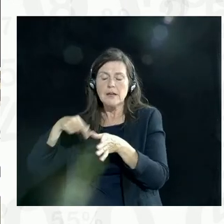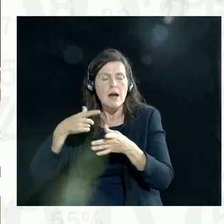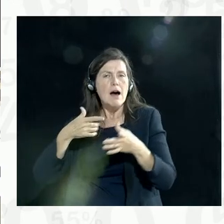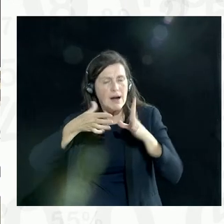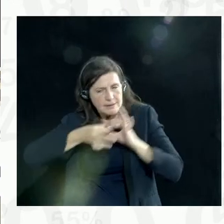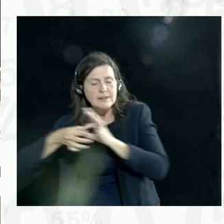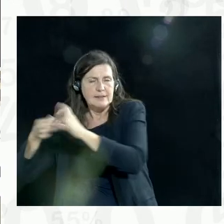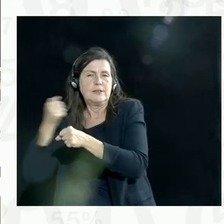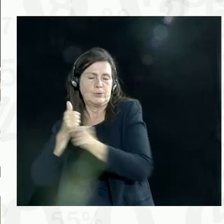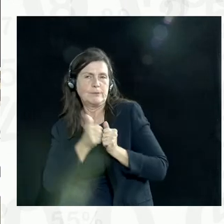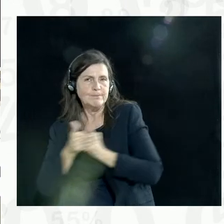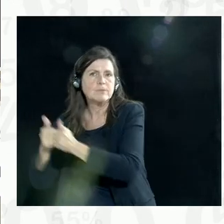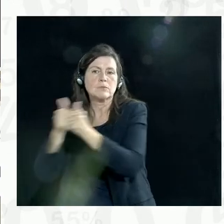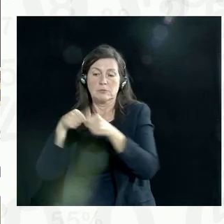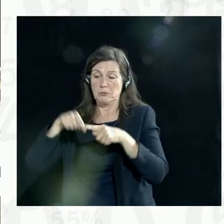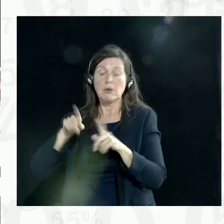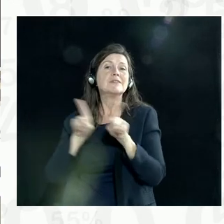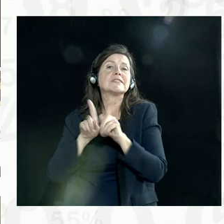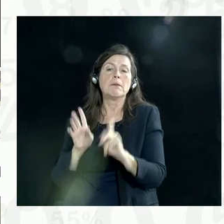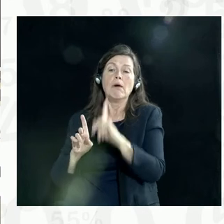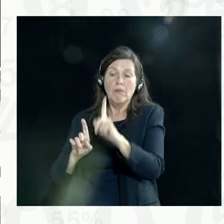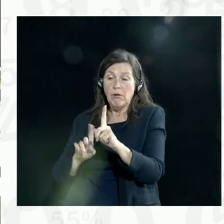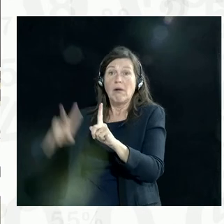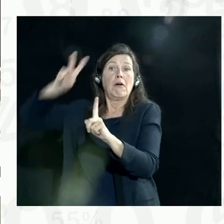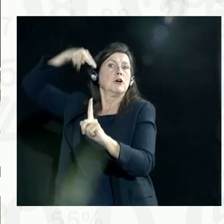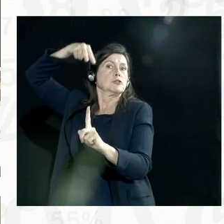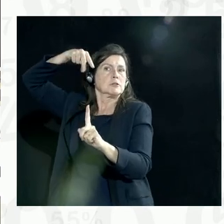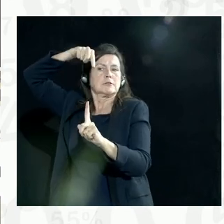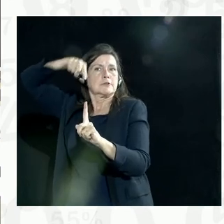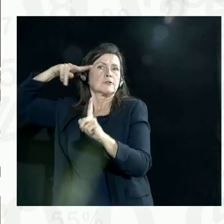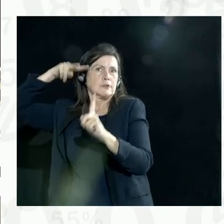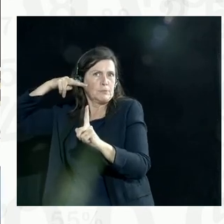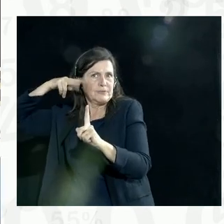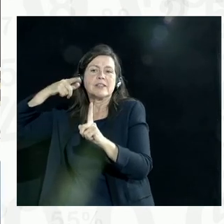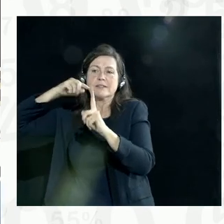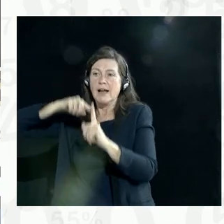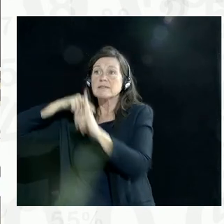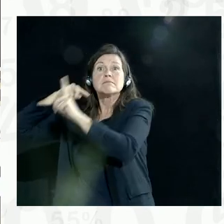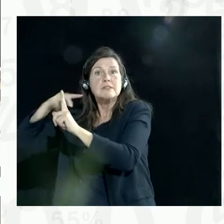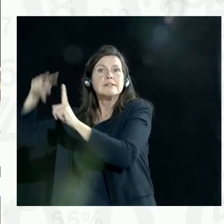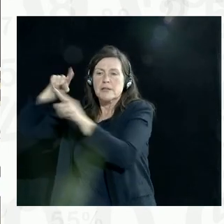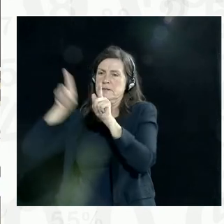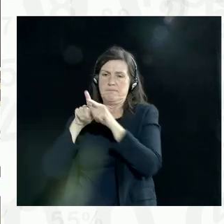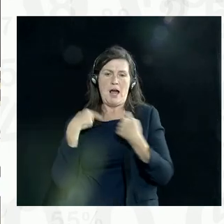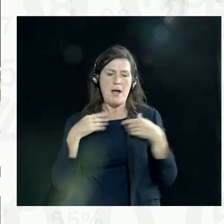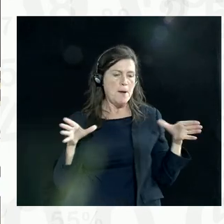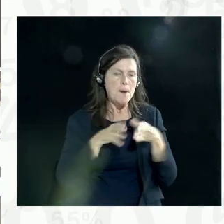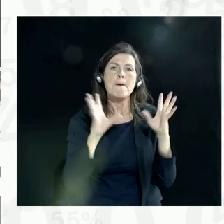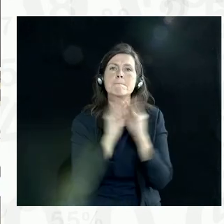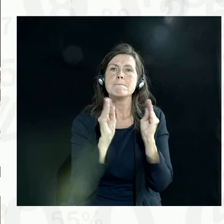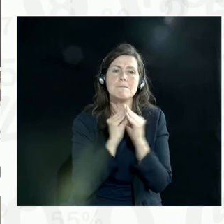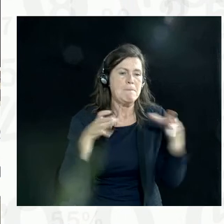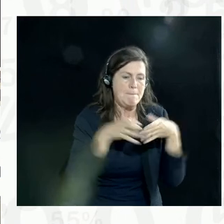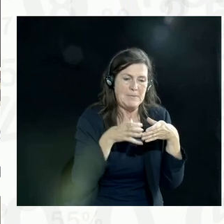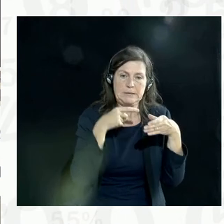which supervises the data governance framework that we have, and they meet. So it's very important that